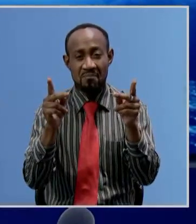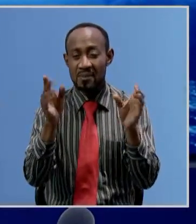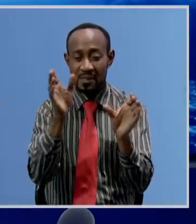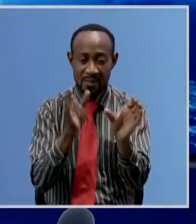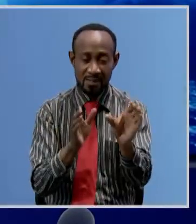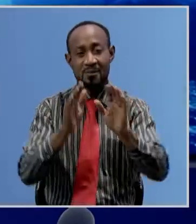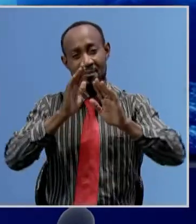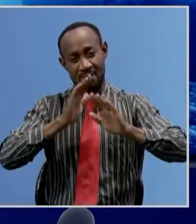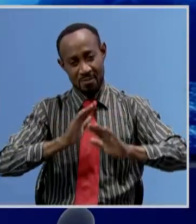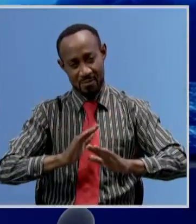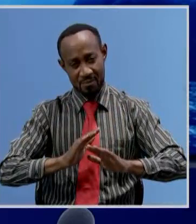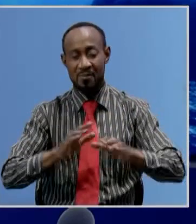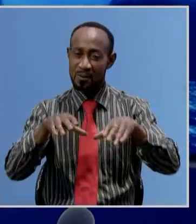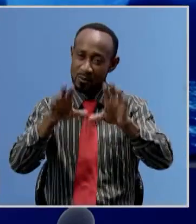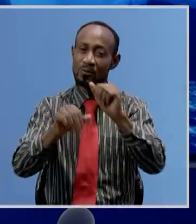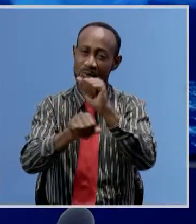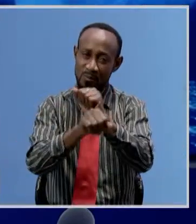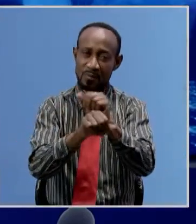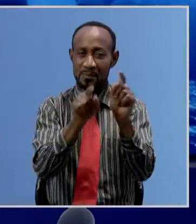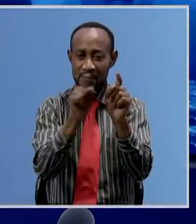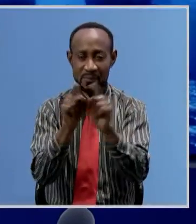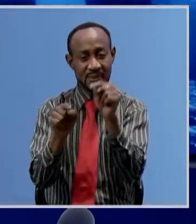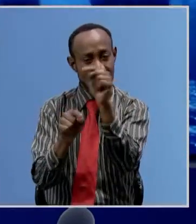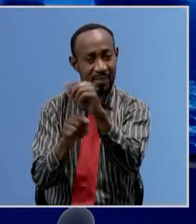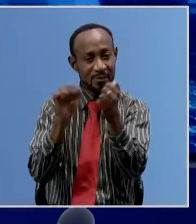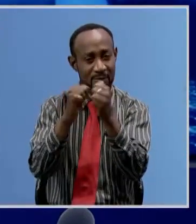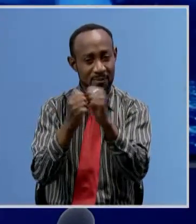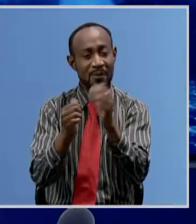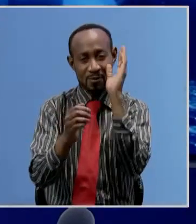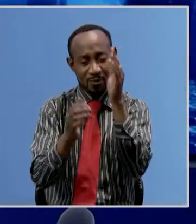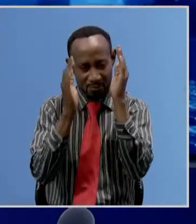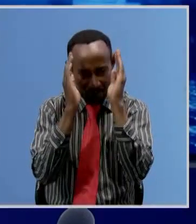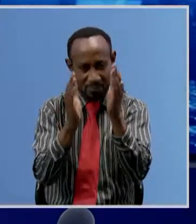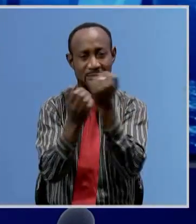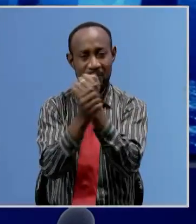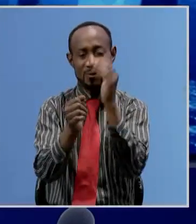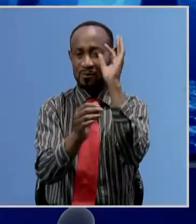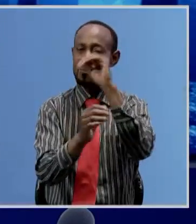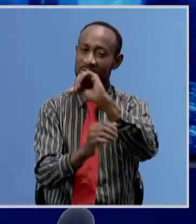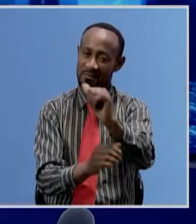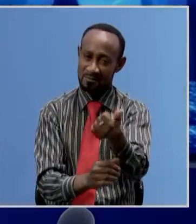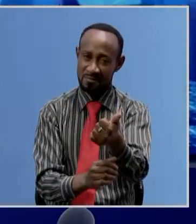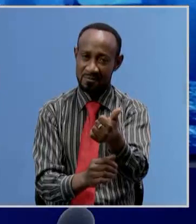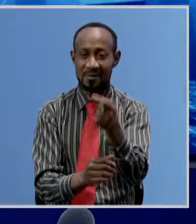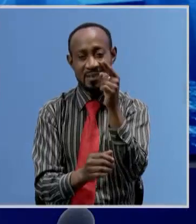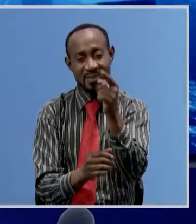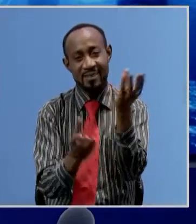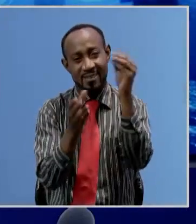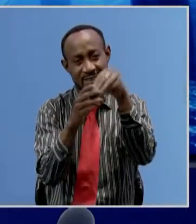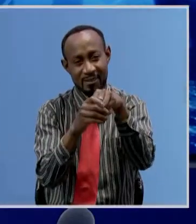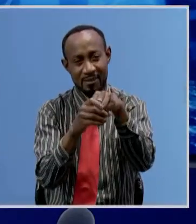and continue executing their duties as the matter is receiving due attention this is contained